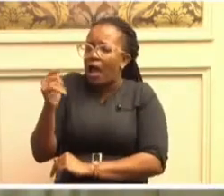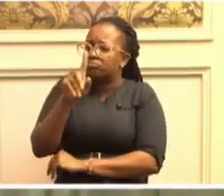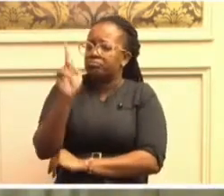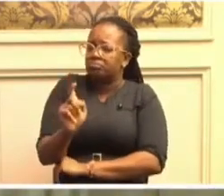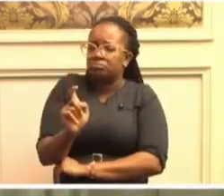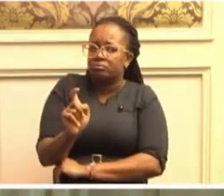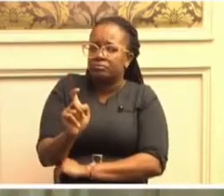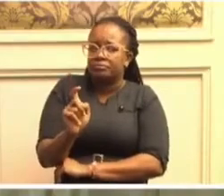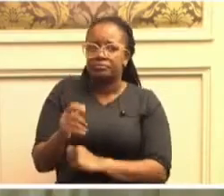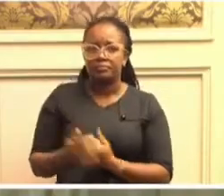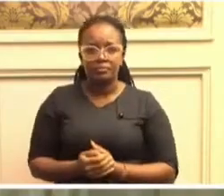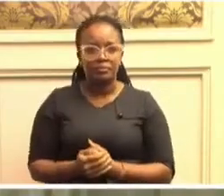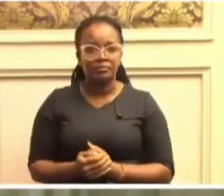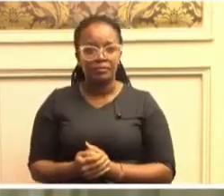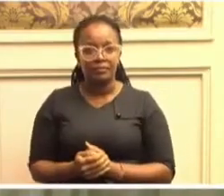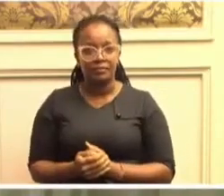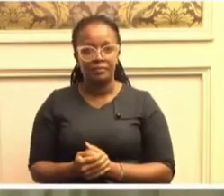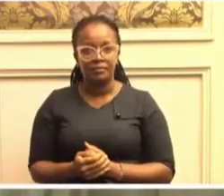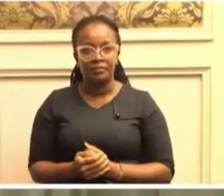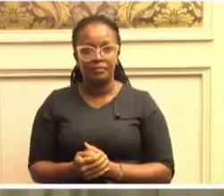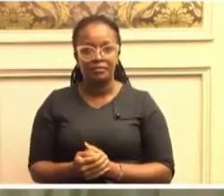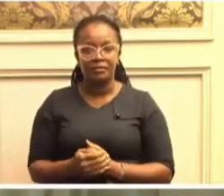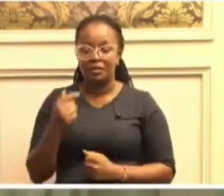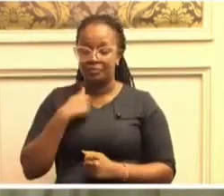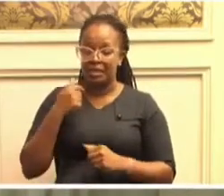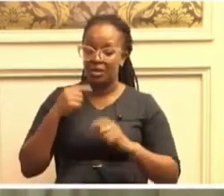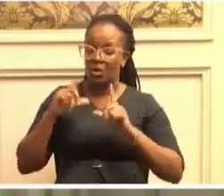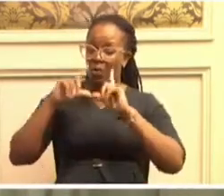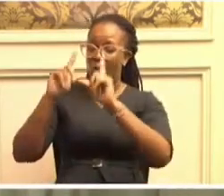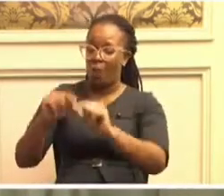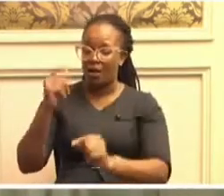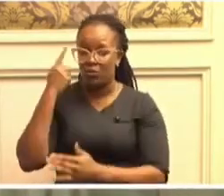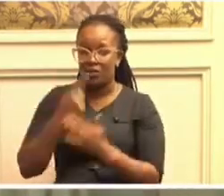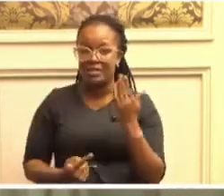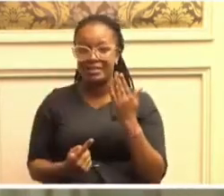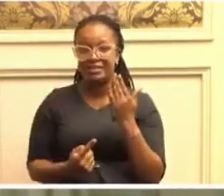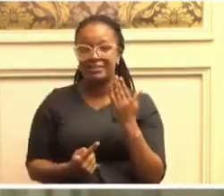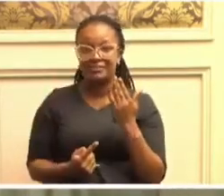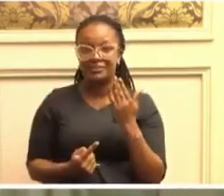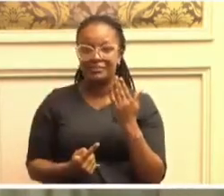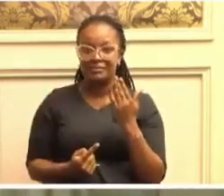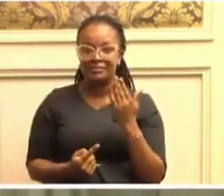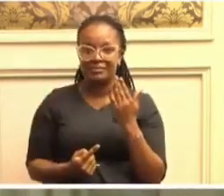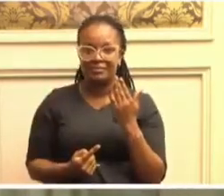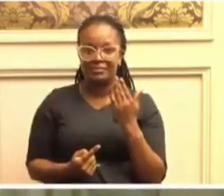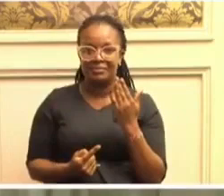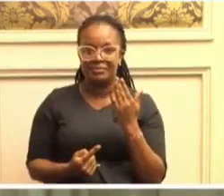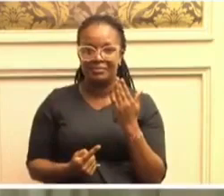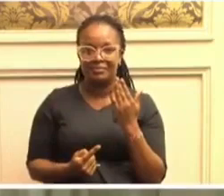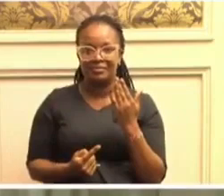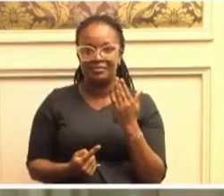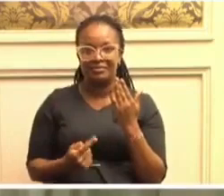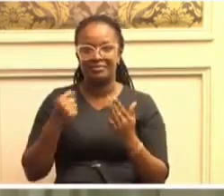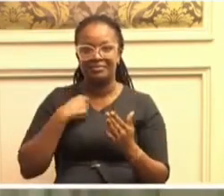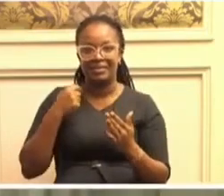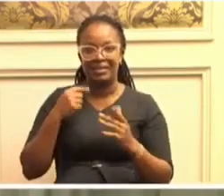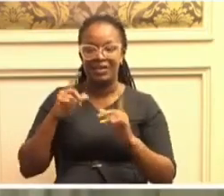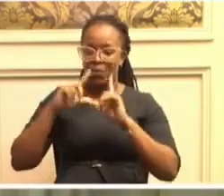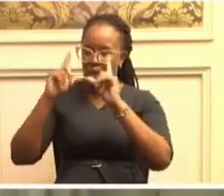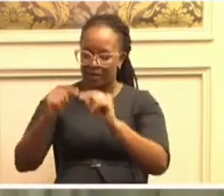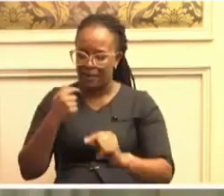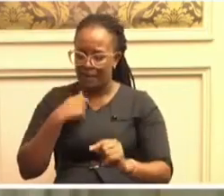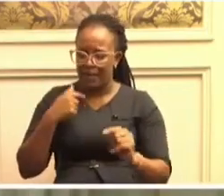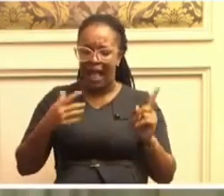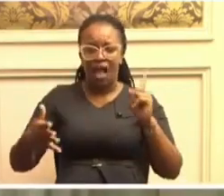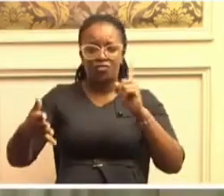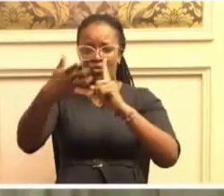law. I told him, King Richard, I've accomplished my three